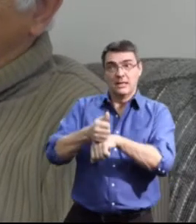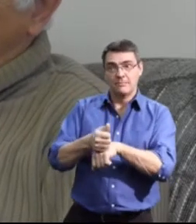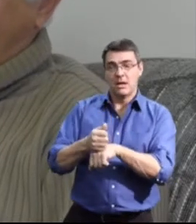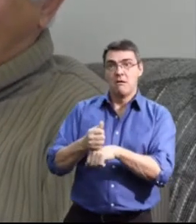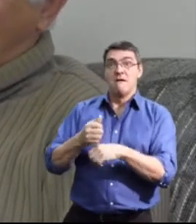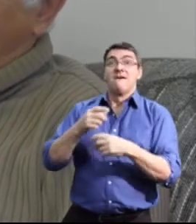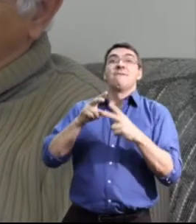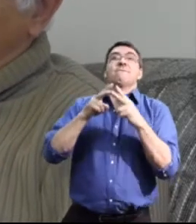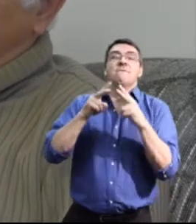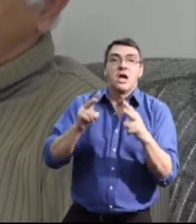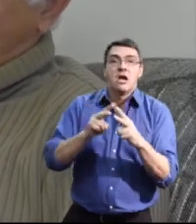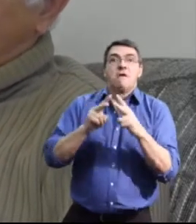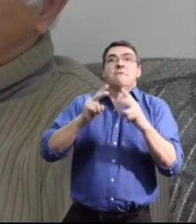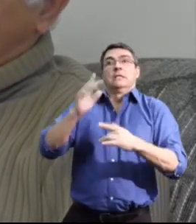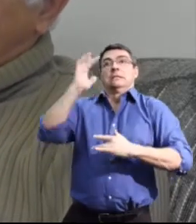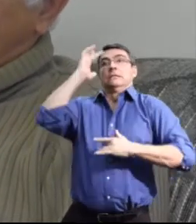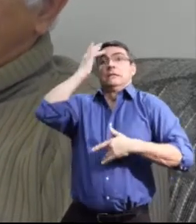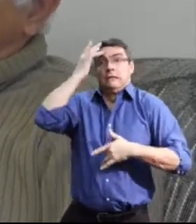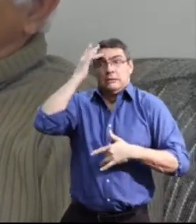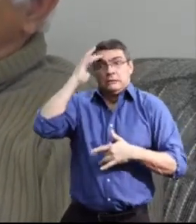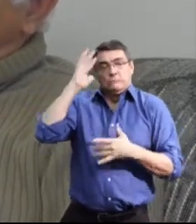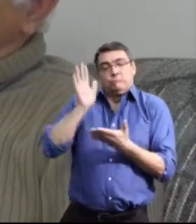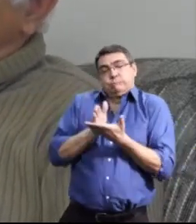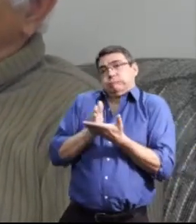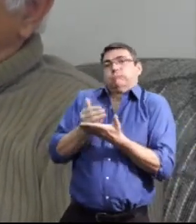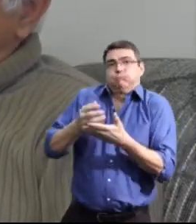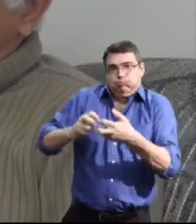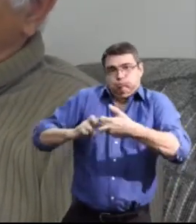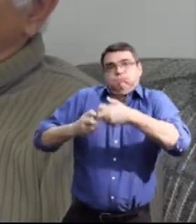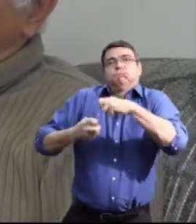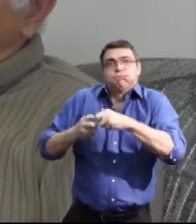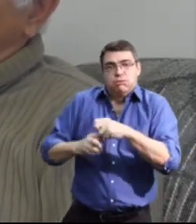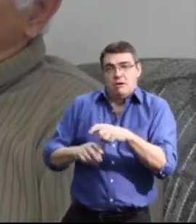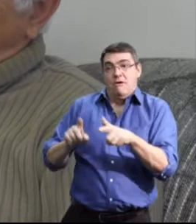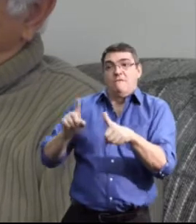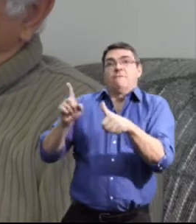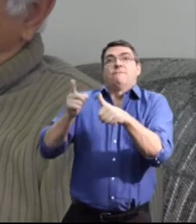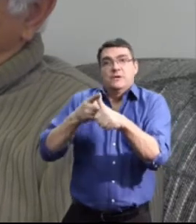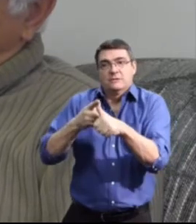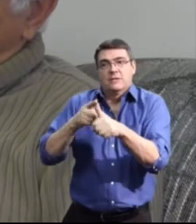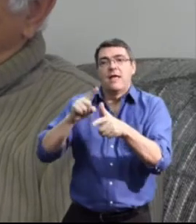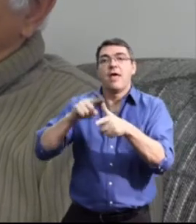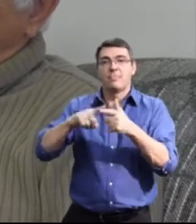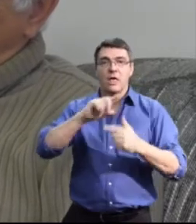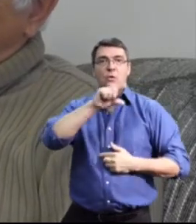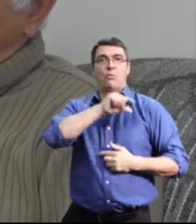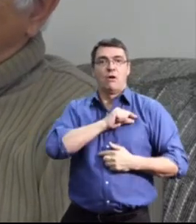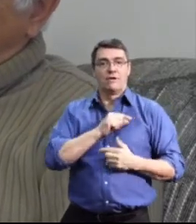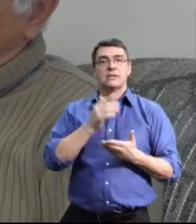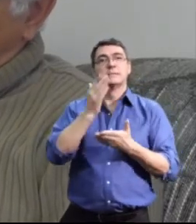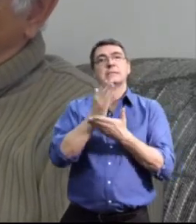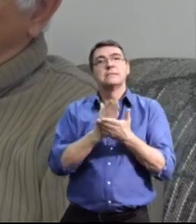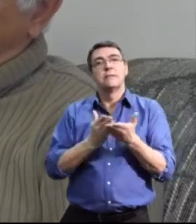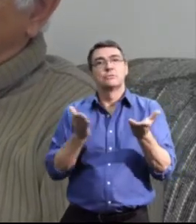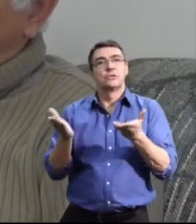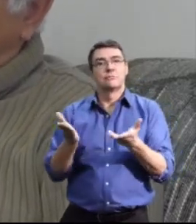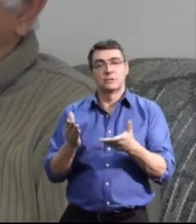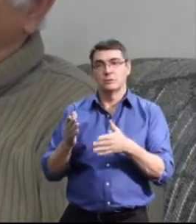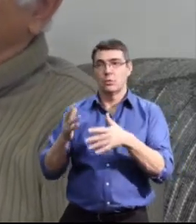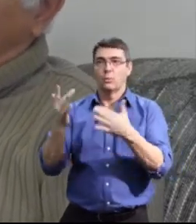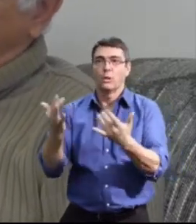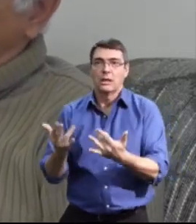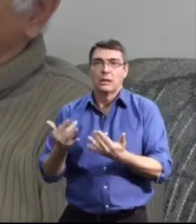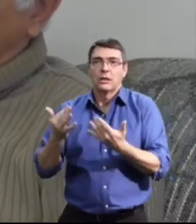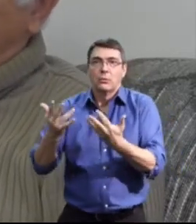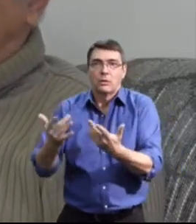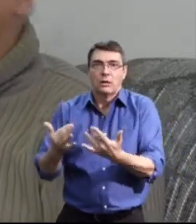before you even qualify for some services. So the problem is when you wait that long and you've kind of reached the end of your rope and then